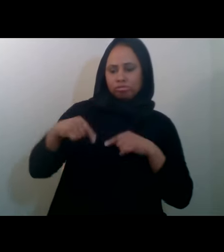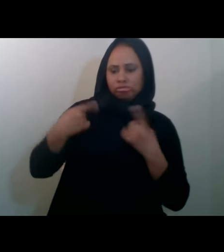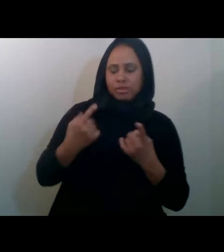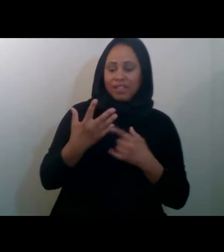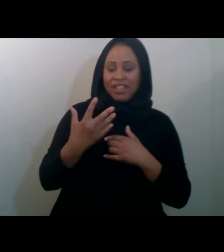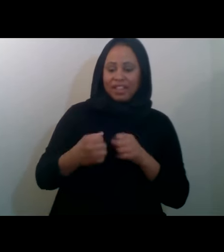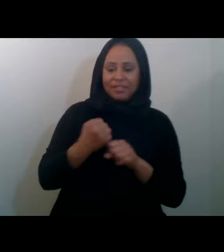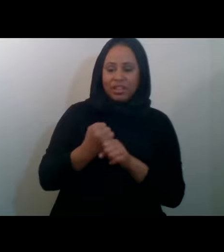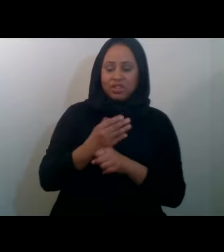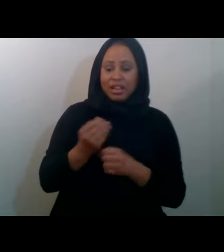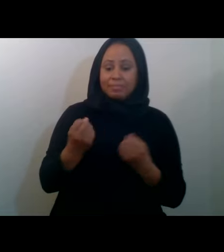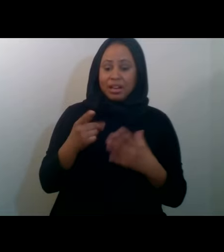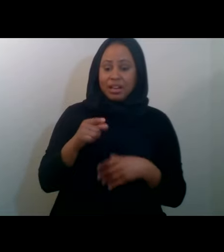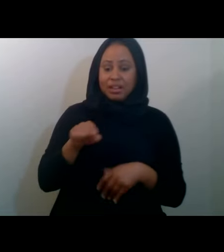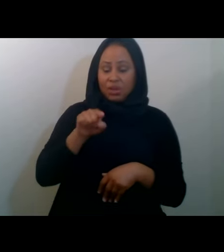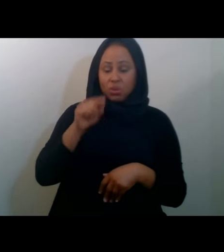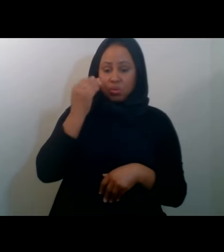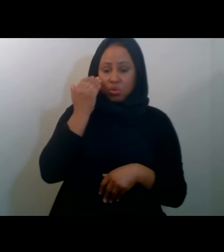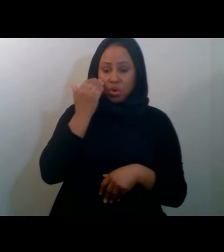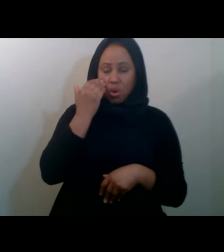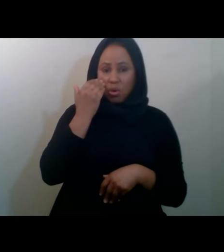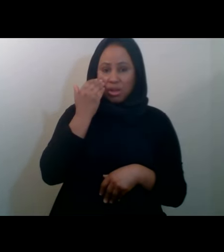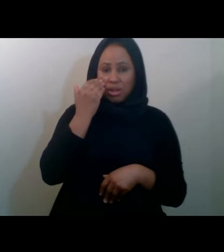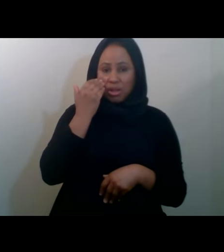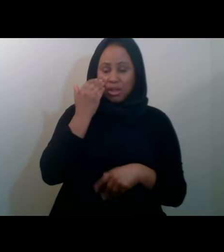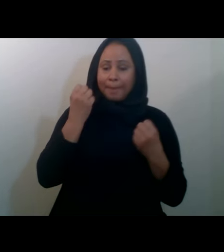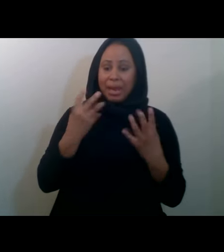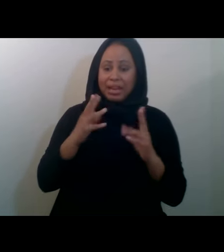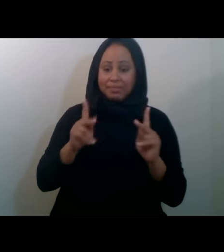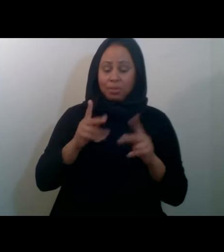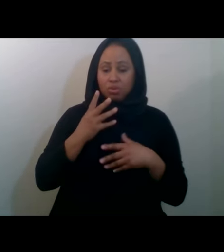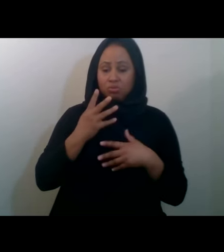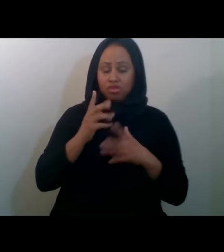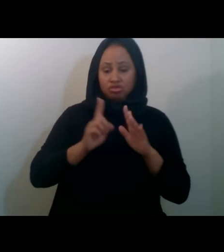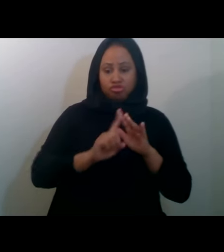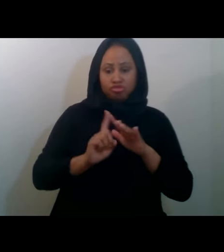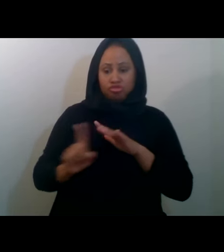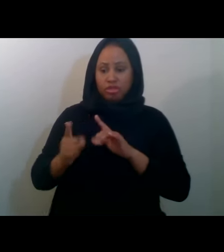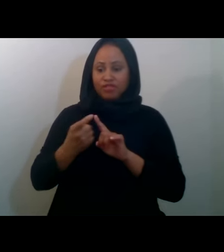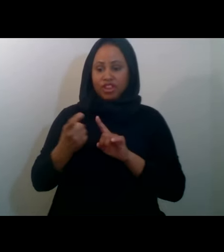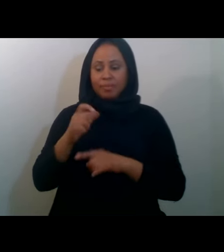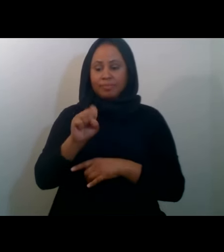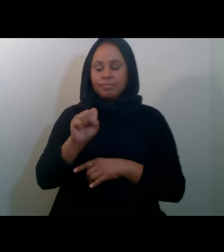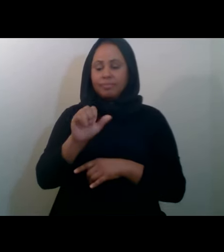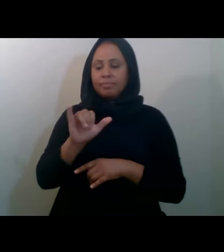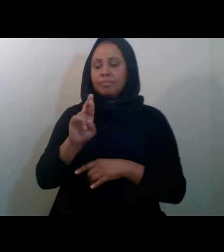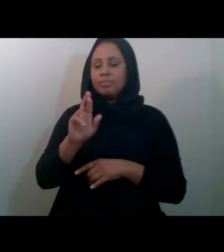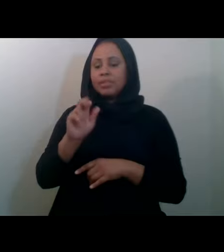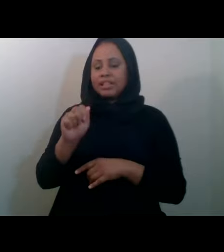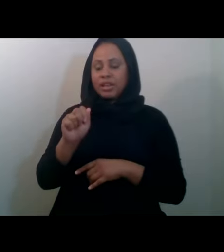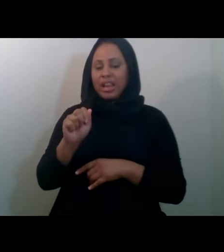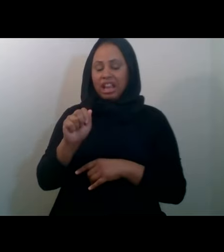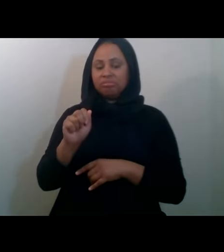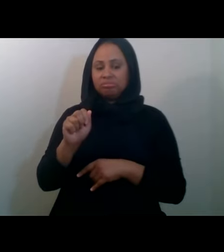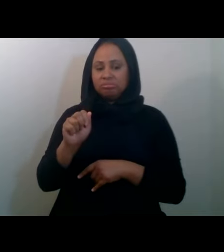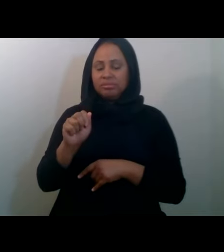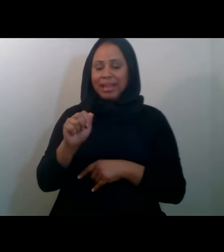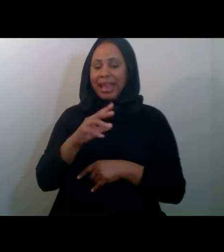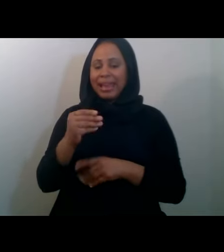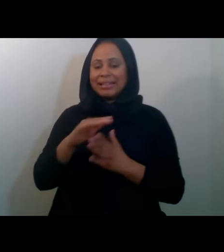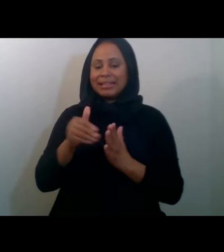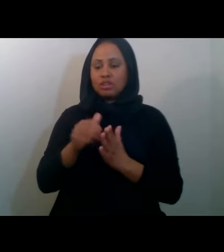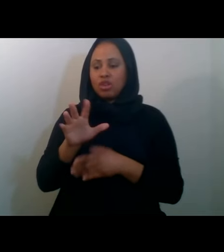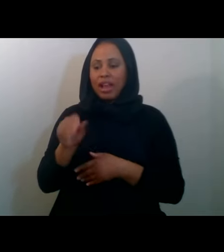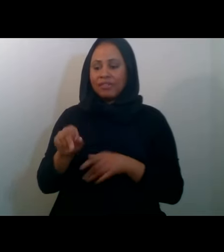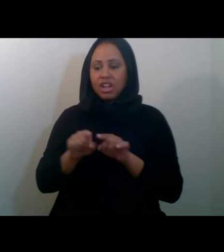you know, there has been a lot of influx of refugees from Syria, Burma, and Central Africa as well.